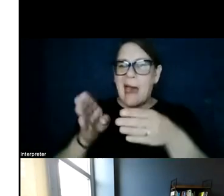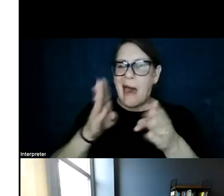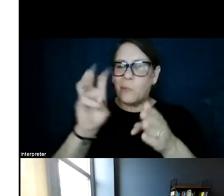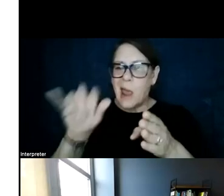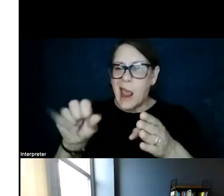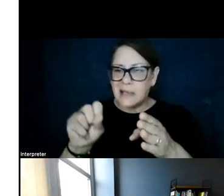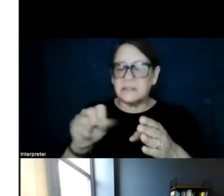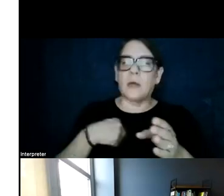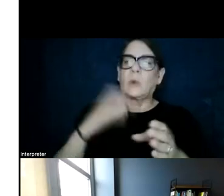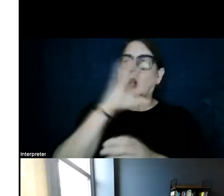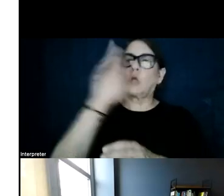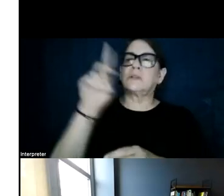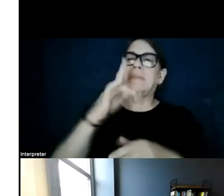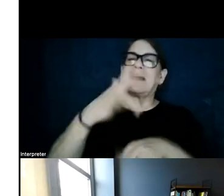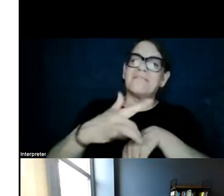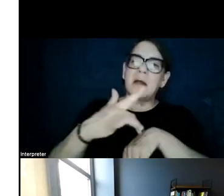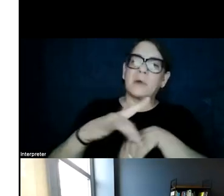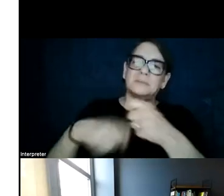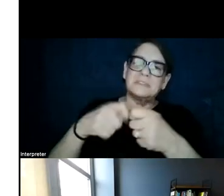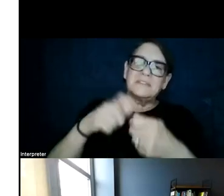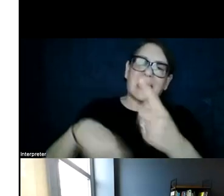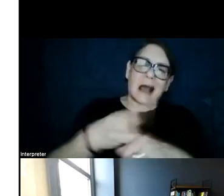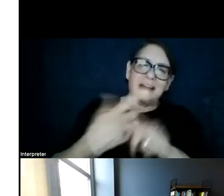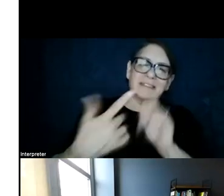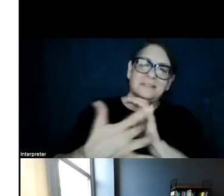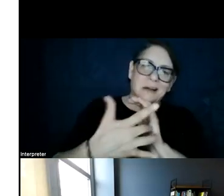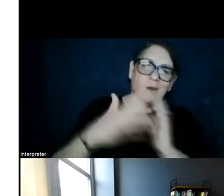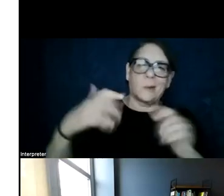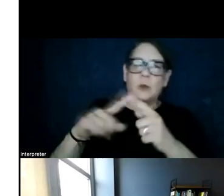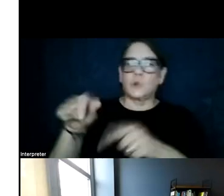looked at the availability of certain types of technologies over others.